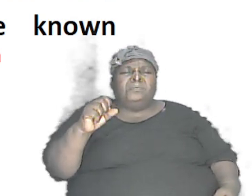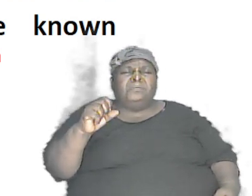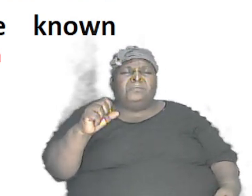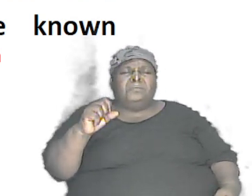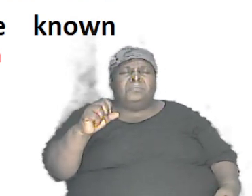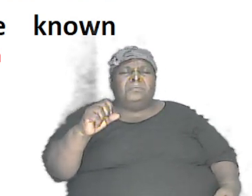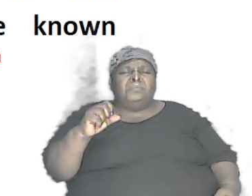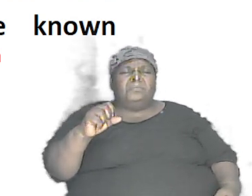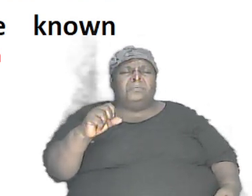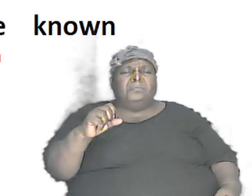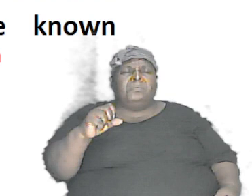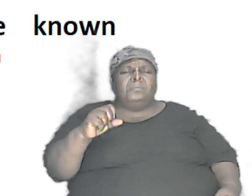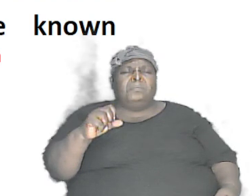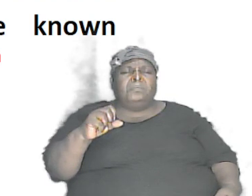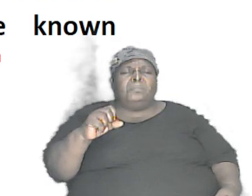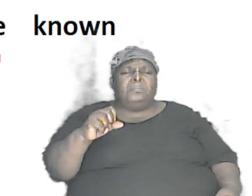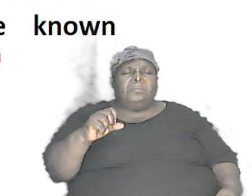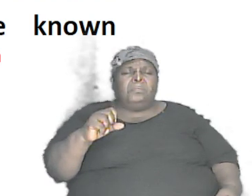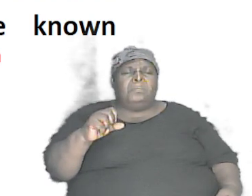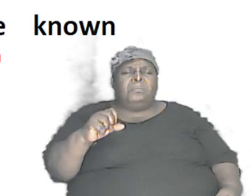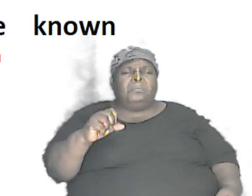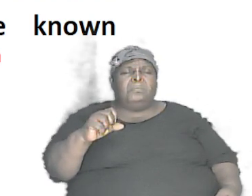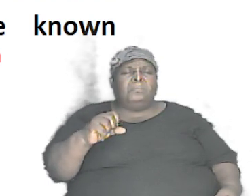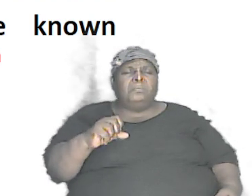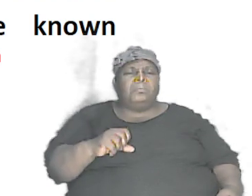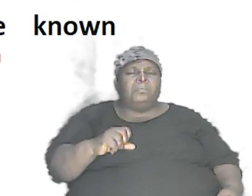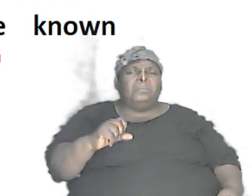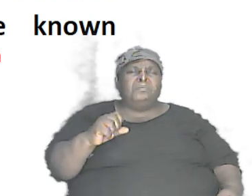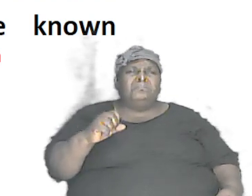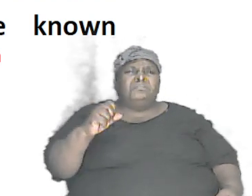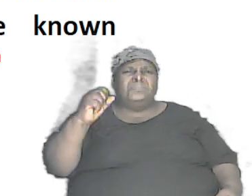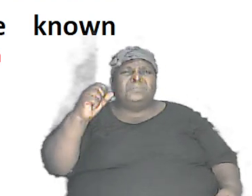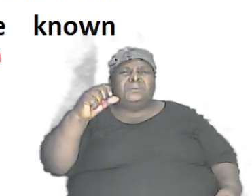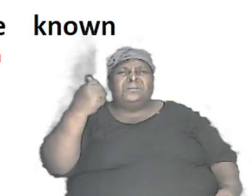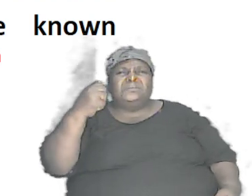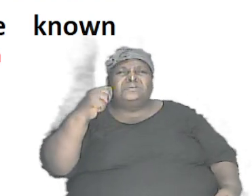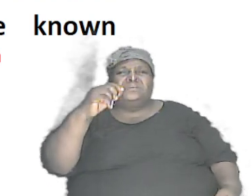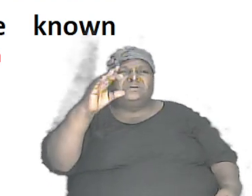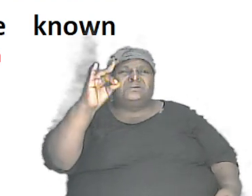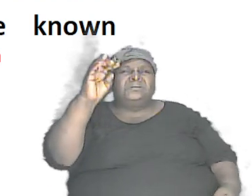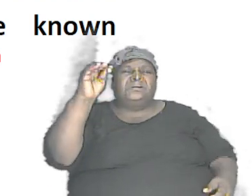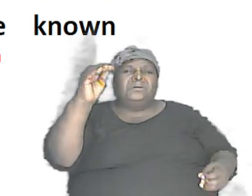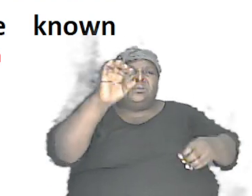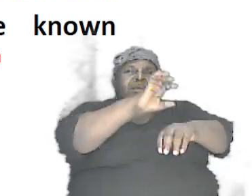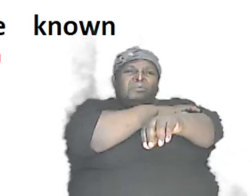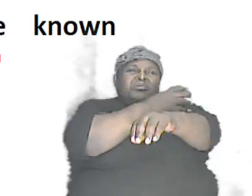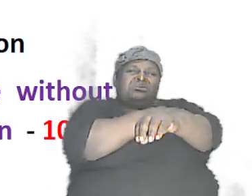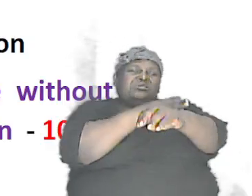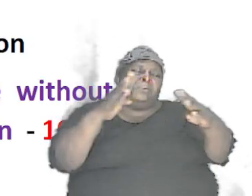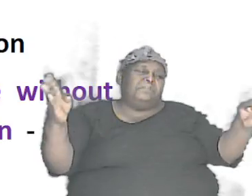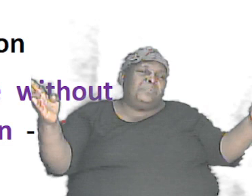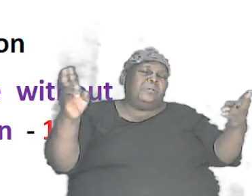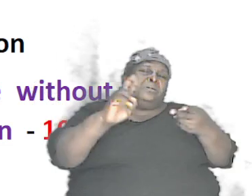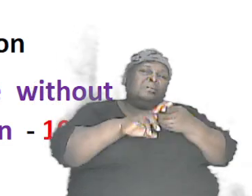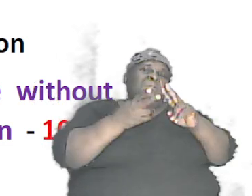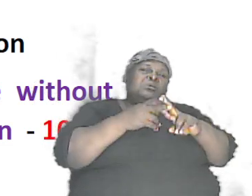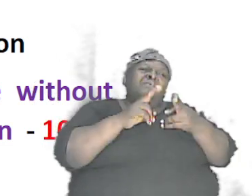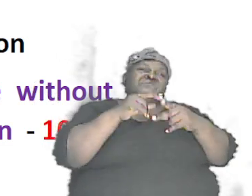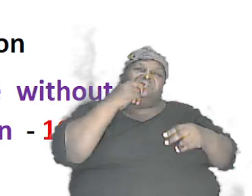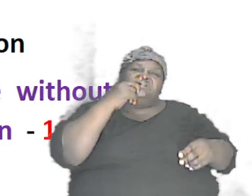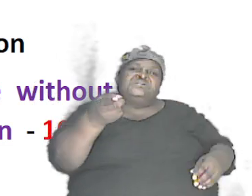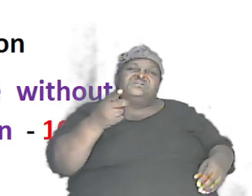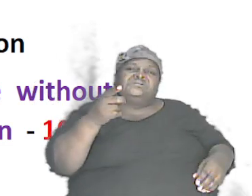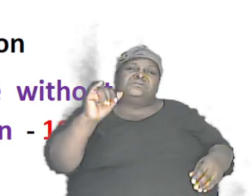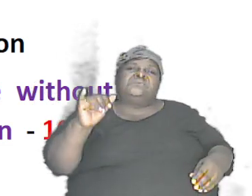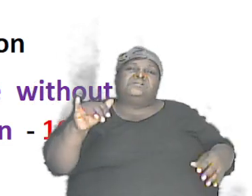right the known universe 10 to the 80 power it's a big number all right so having said that now